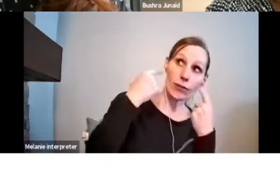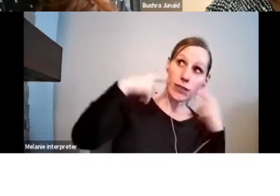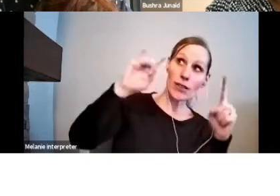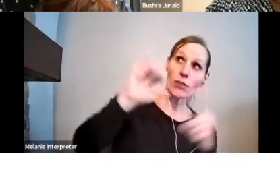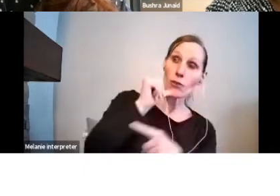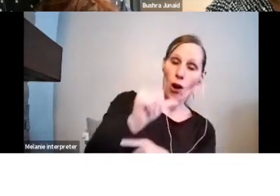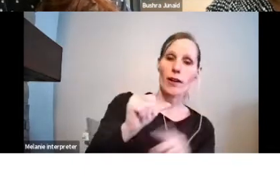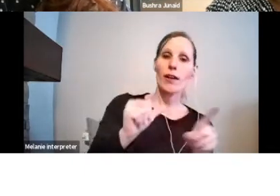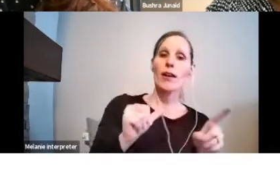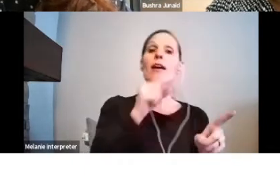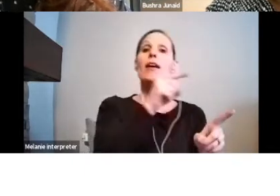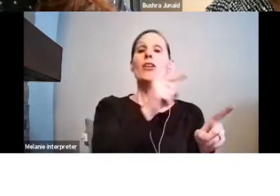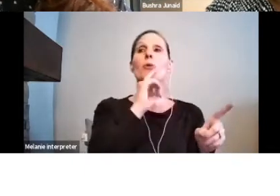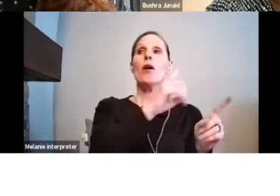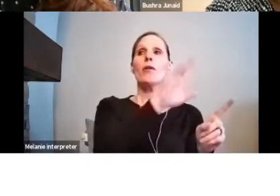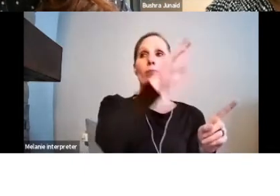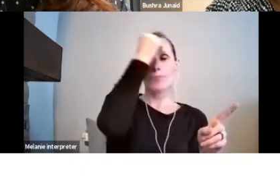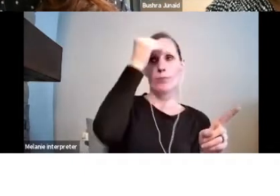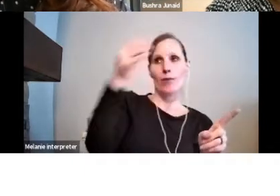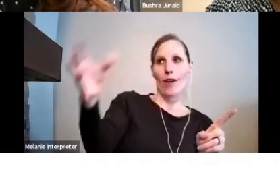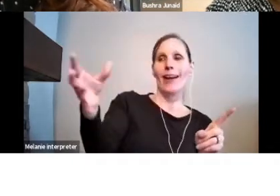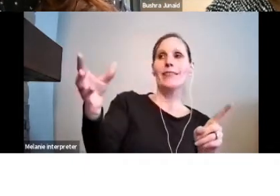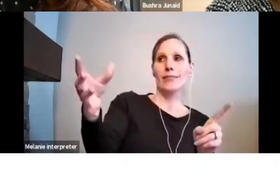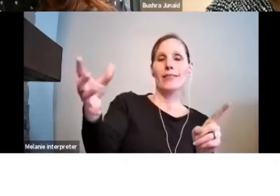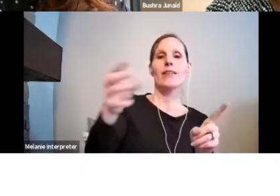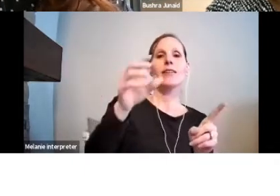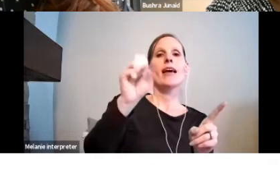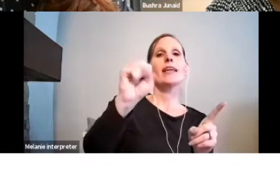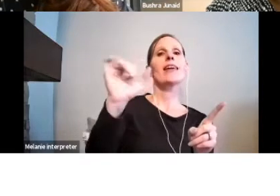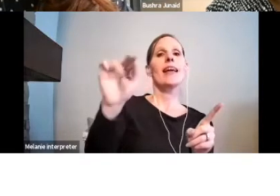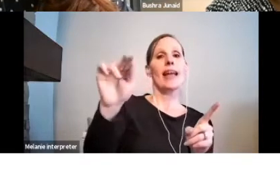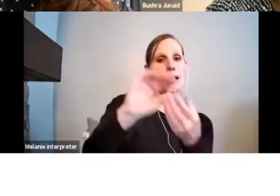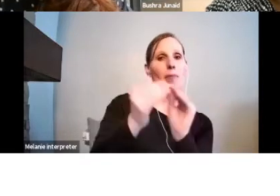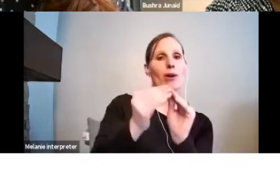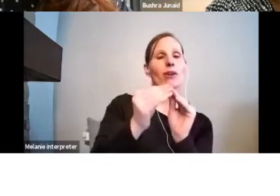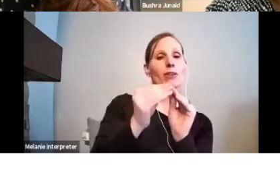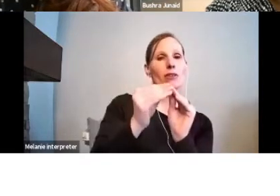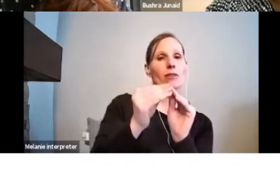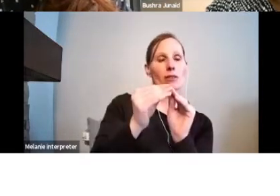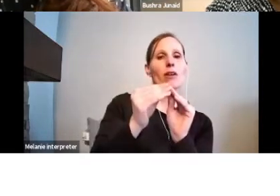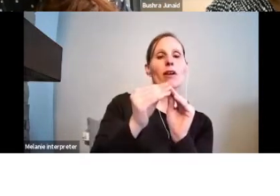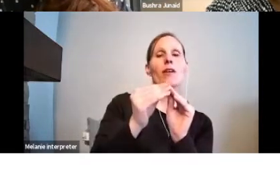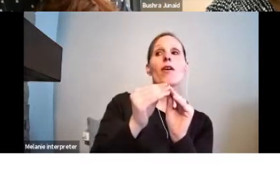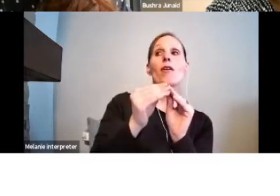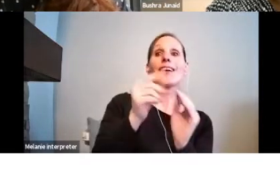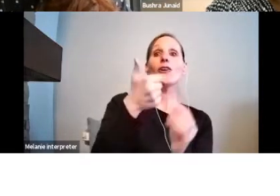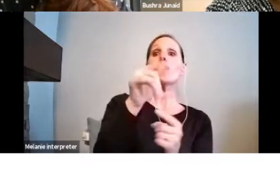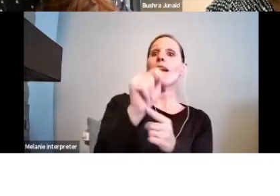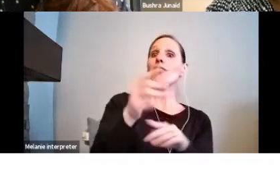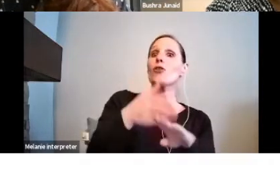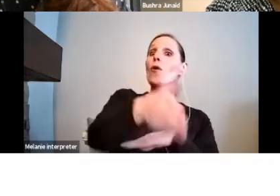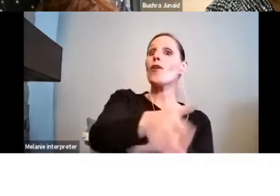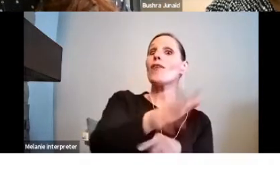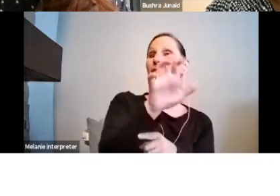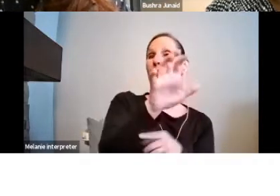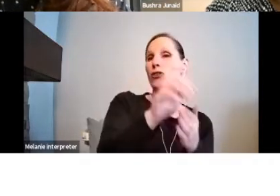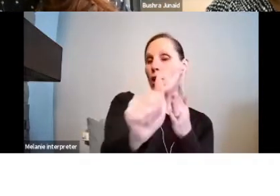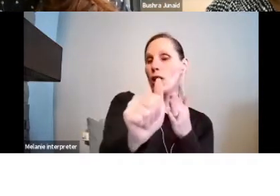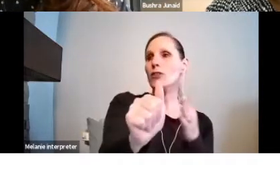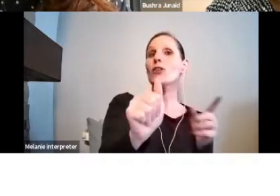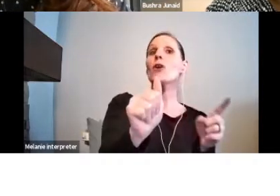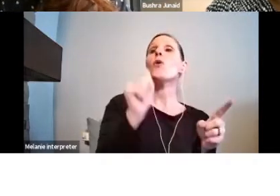your social insurance number to the OAC. For grants over $500, you will receive a